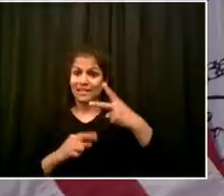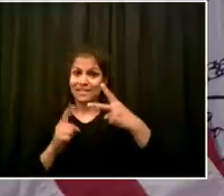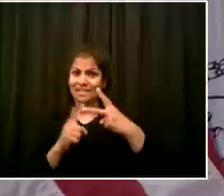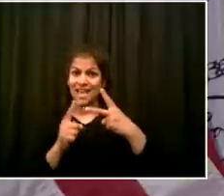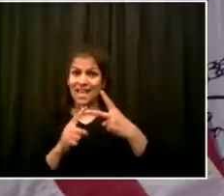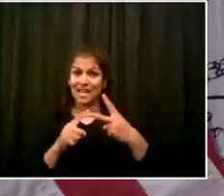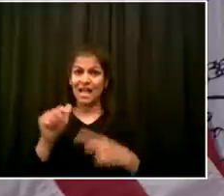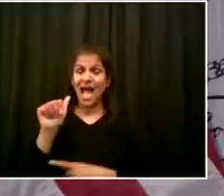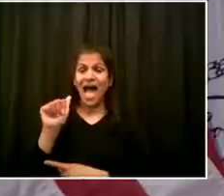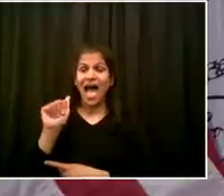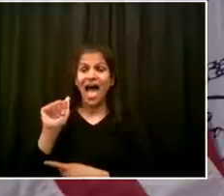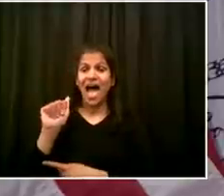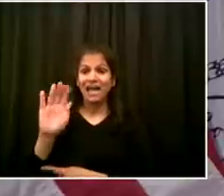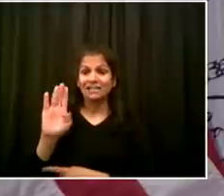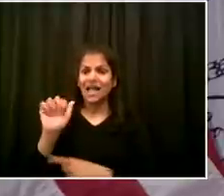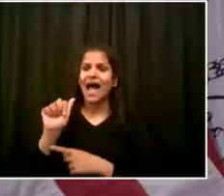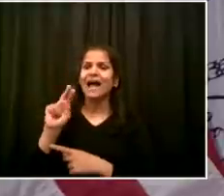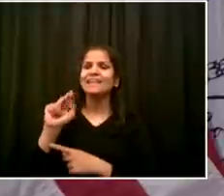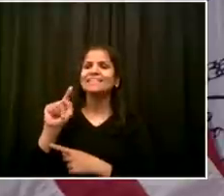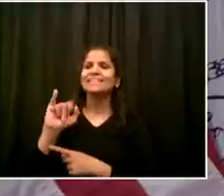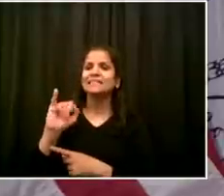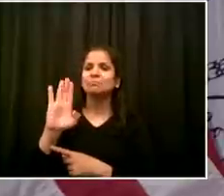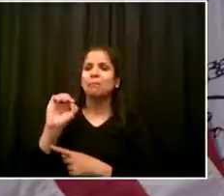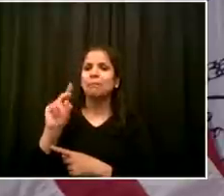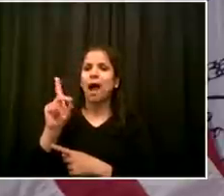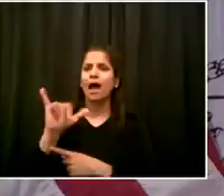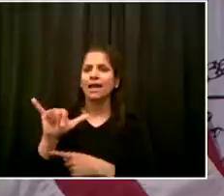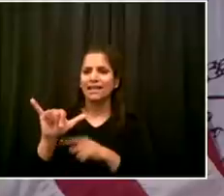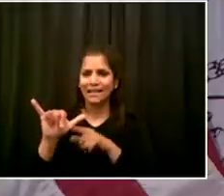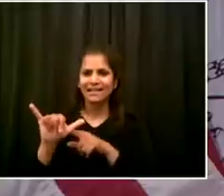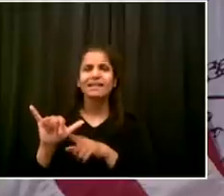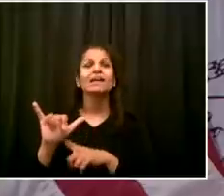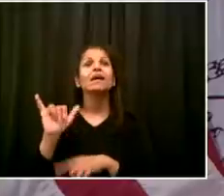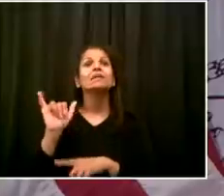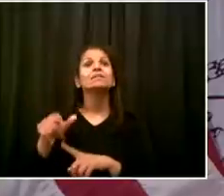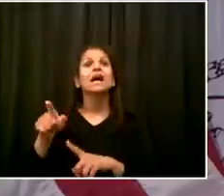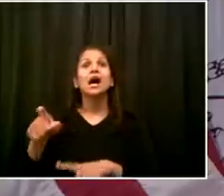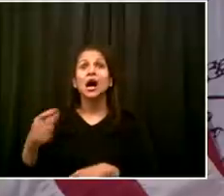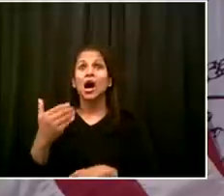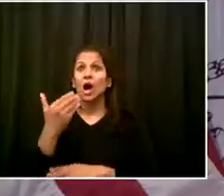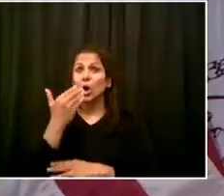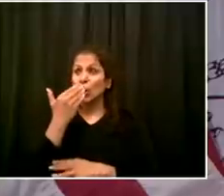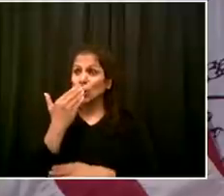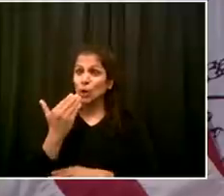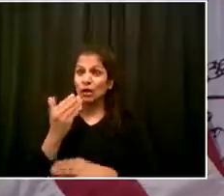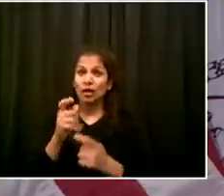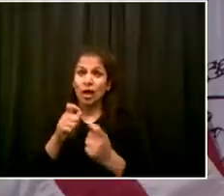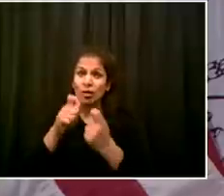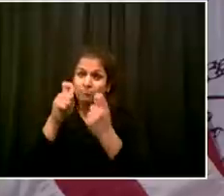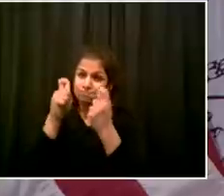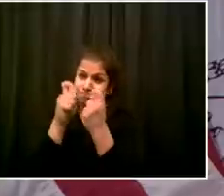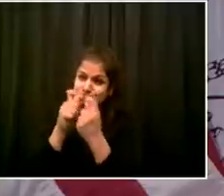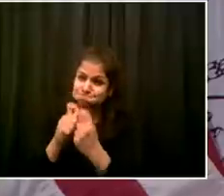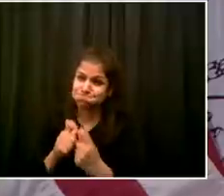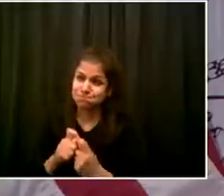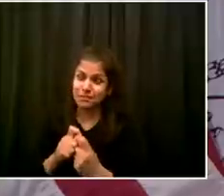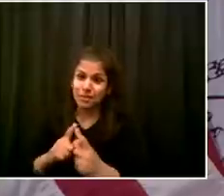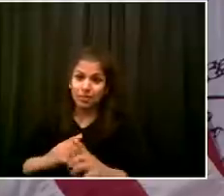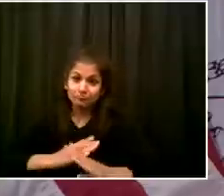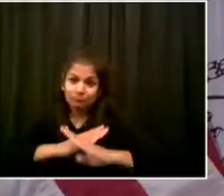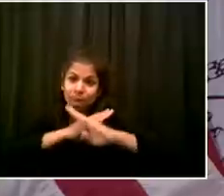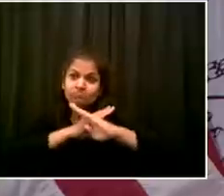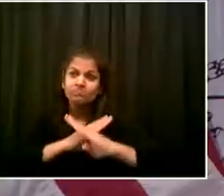If it's a good accurate test and you know you were exposed to this disease and you're taking the test, if you're taking the test, you're still